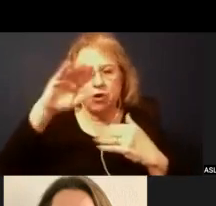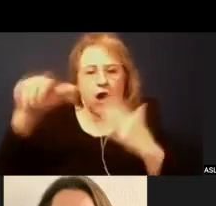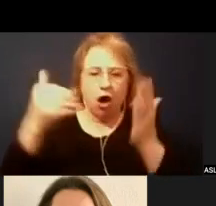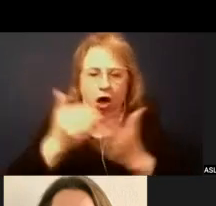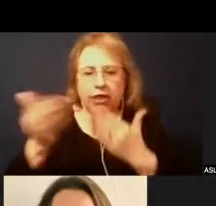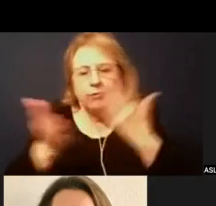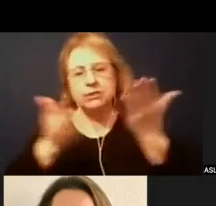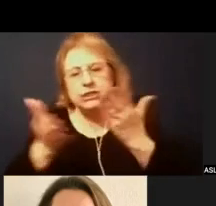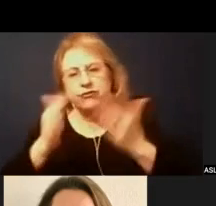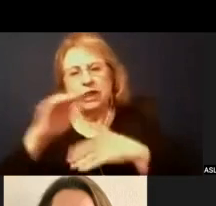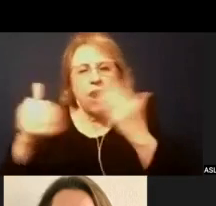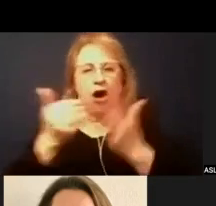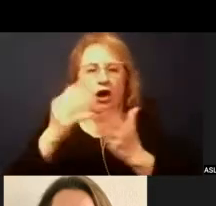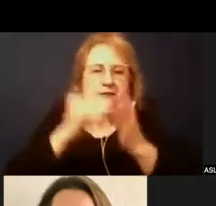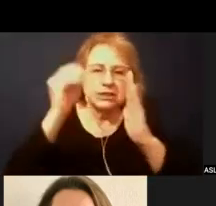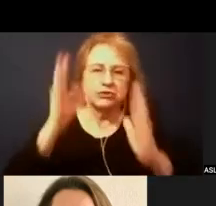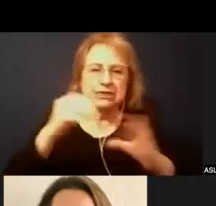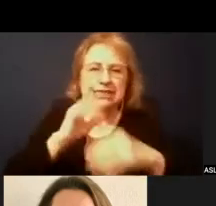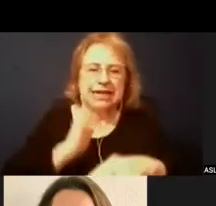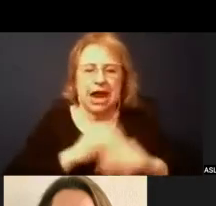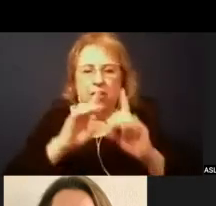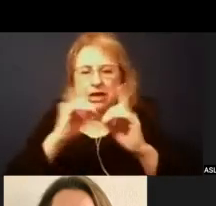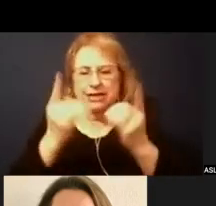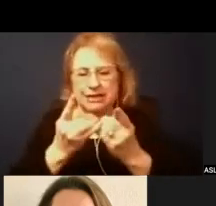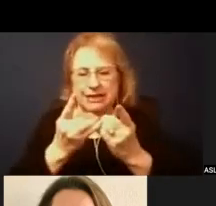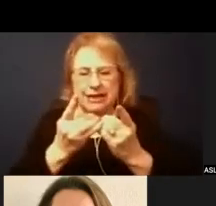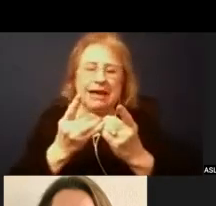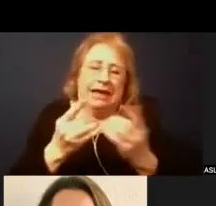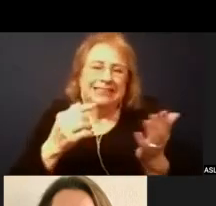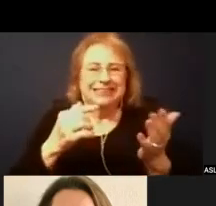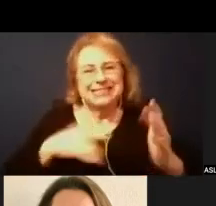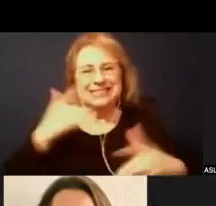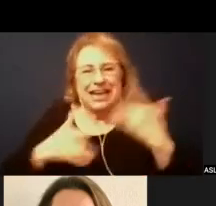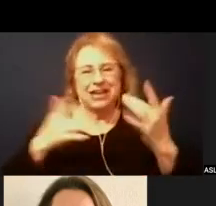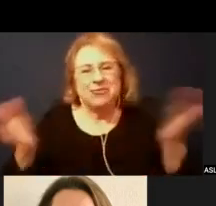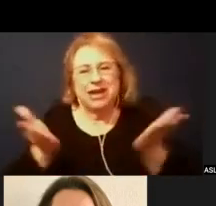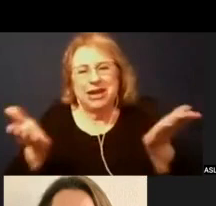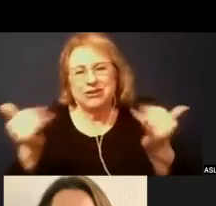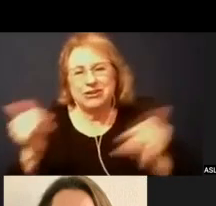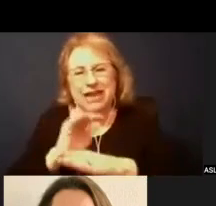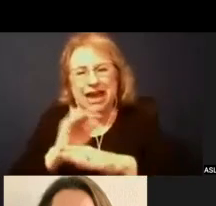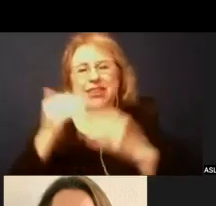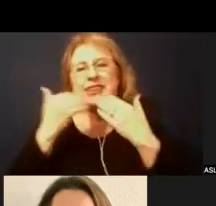in our district. And so it's grateful to be here tonight show those two quick updates and thank you so much for your time and support.